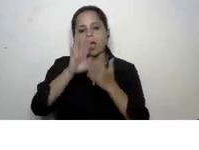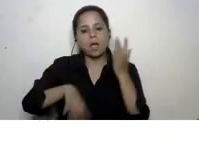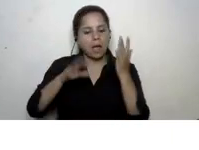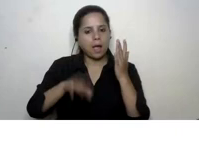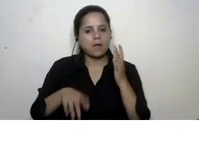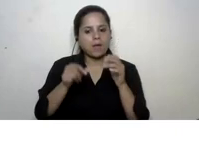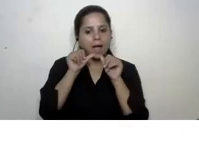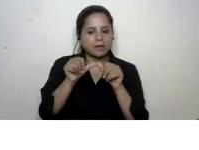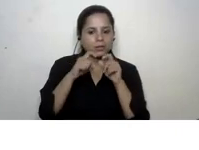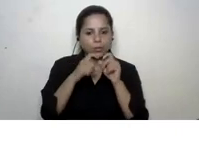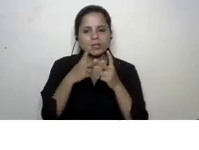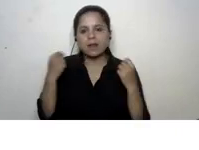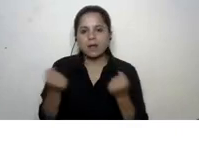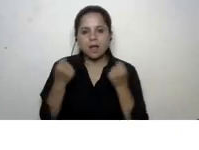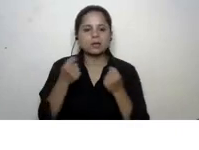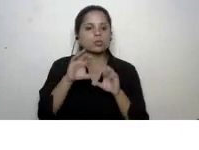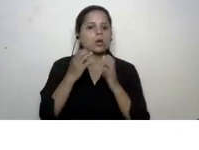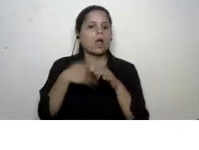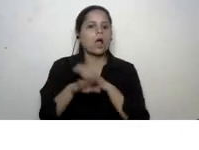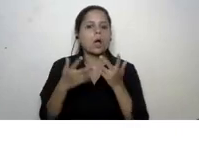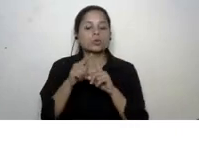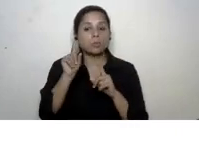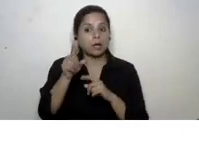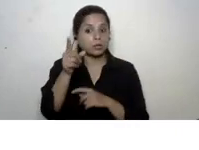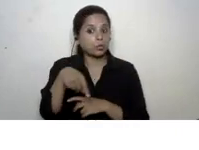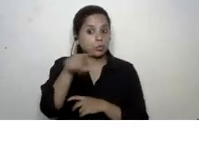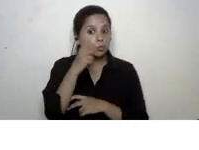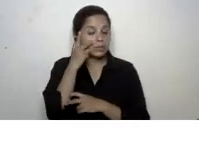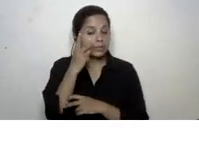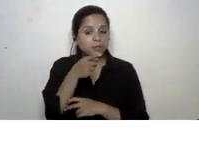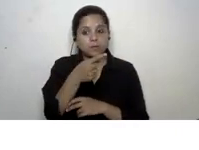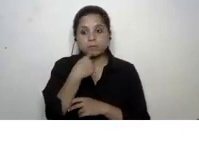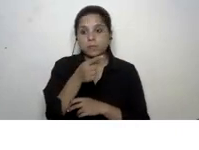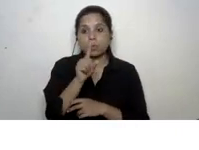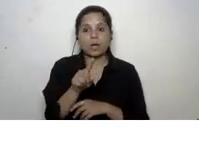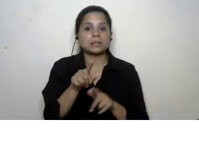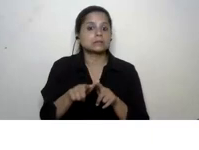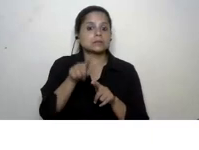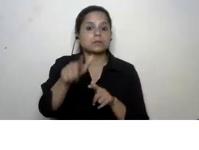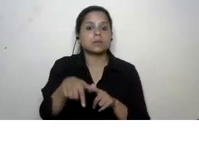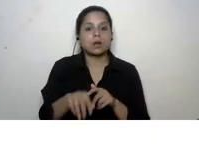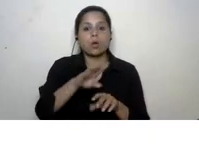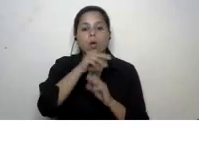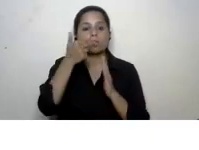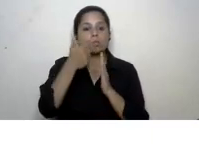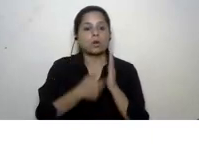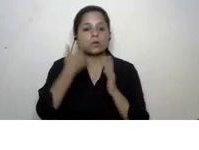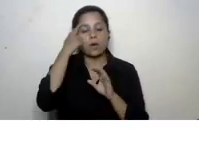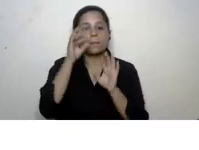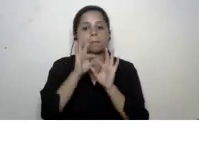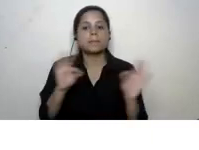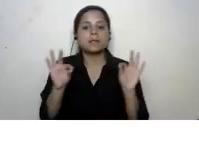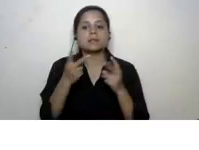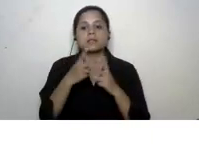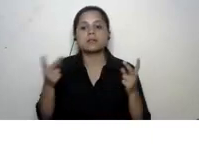execute it in the classroom but you notice here that there is one step which says list all the words for peace in different